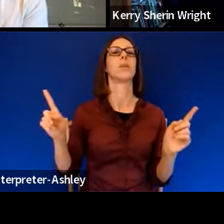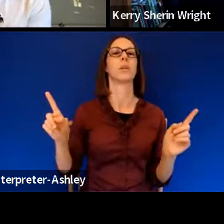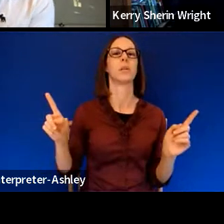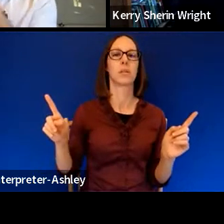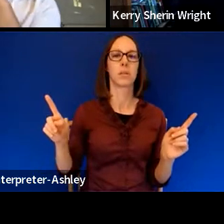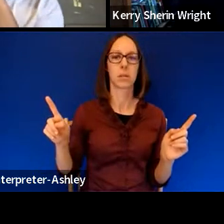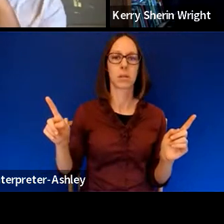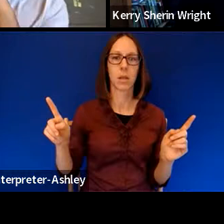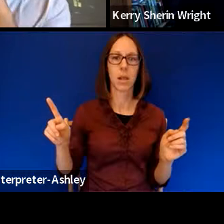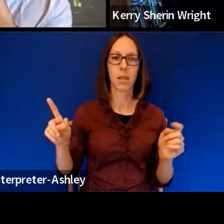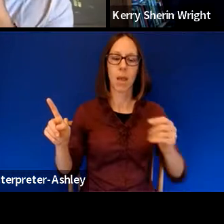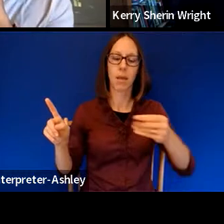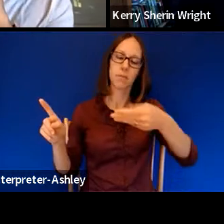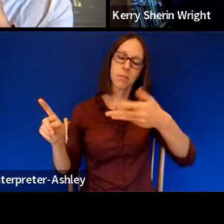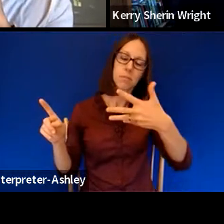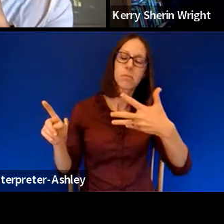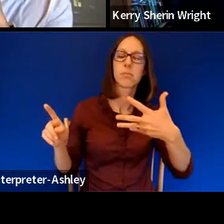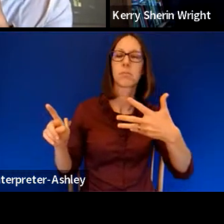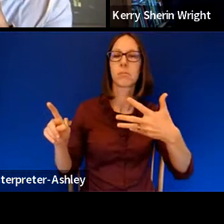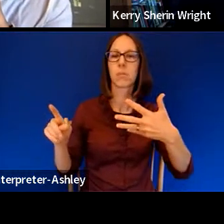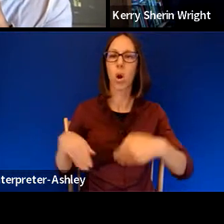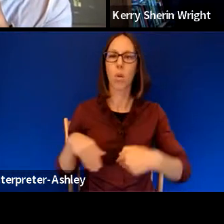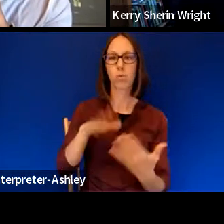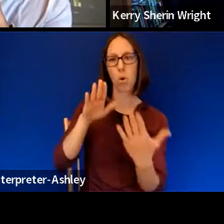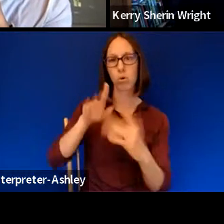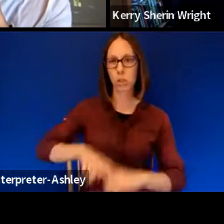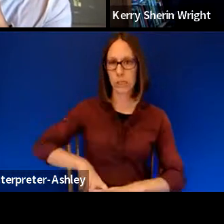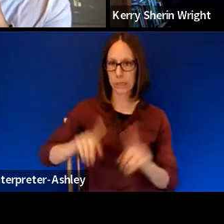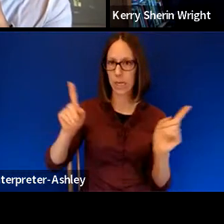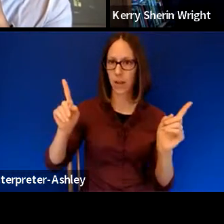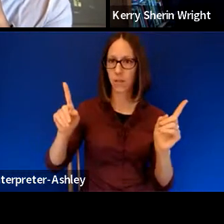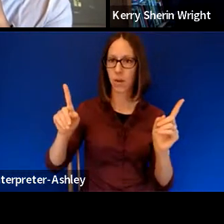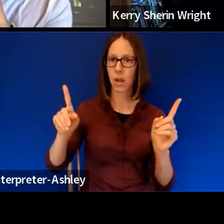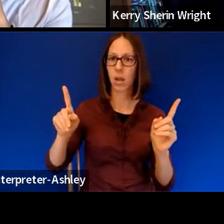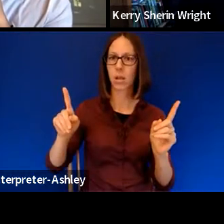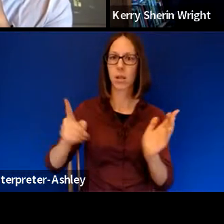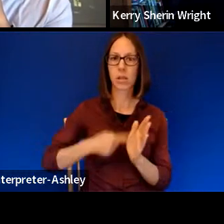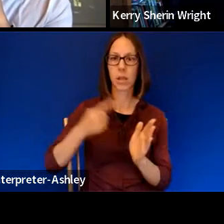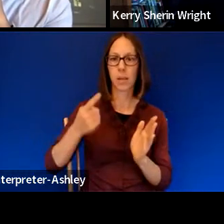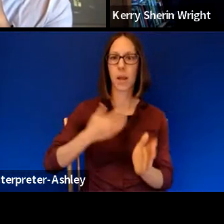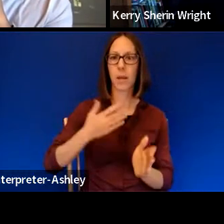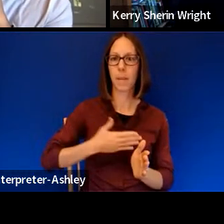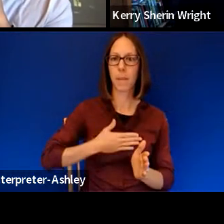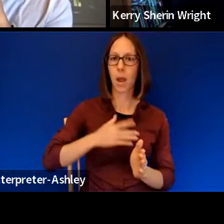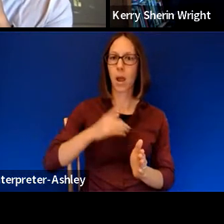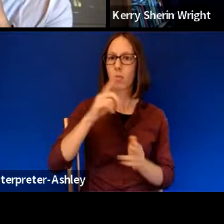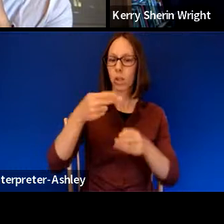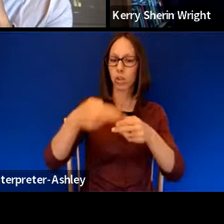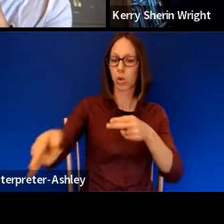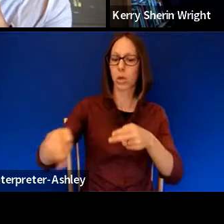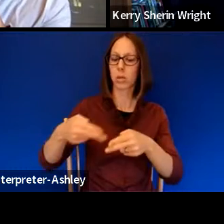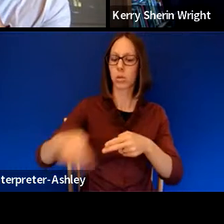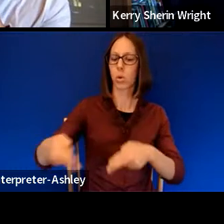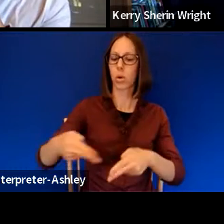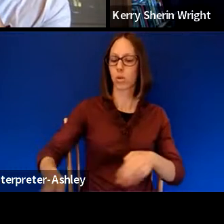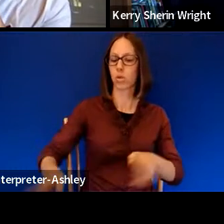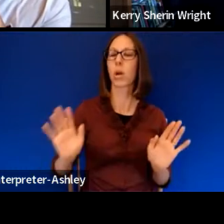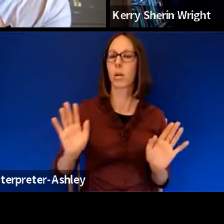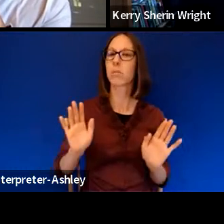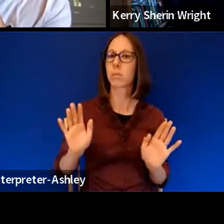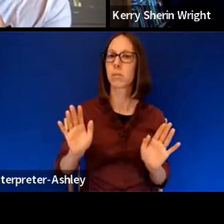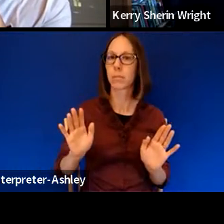than, uh, and it was approached differently than, uh, the lines I sometimes write, which would, can be very short. Uh, so.